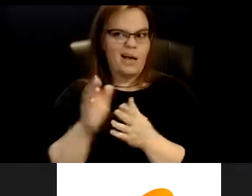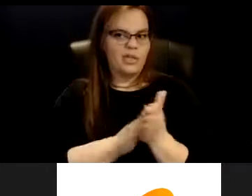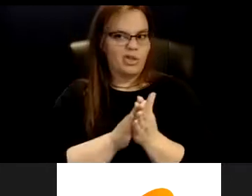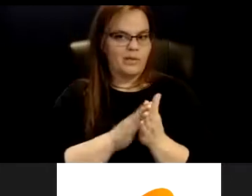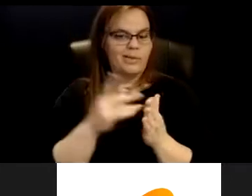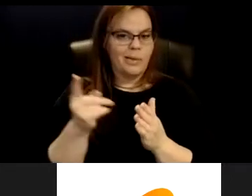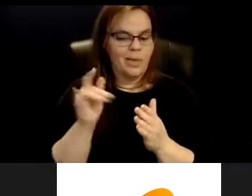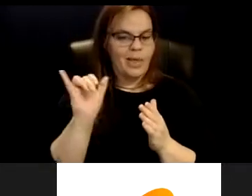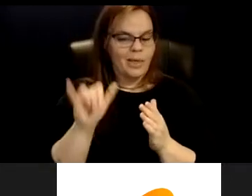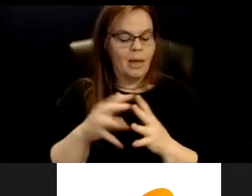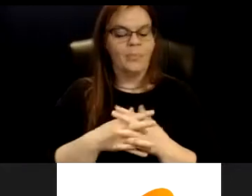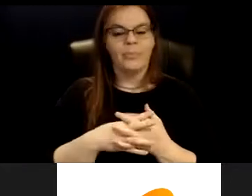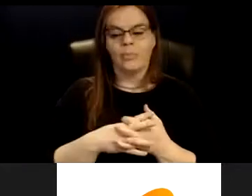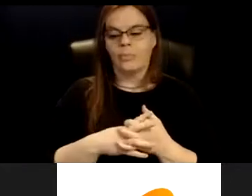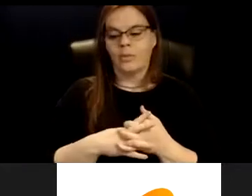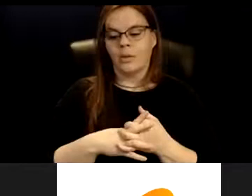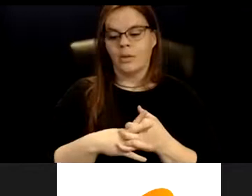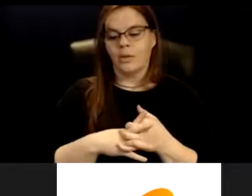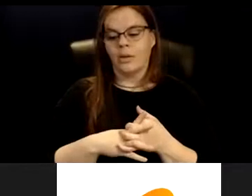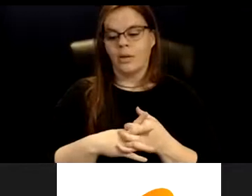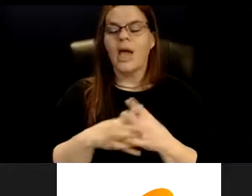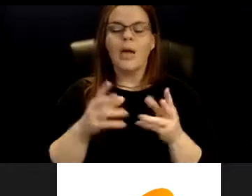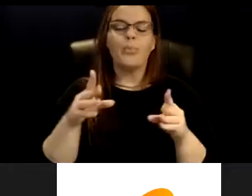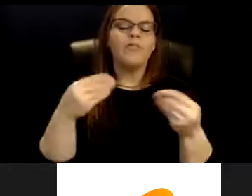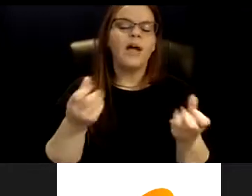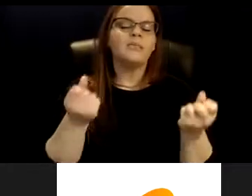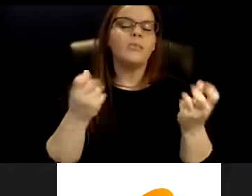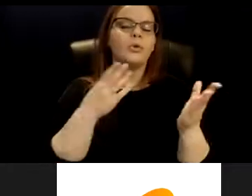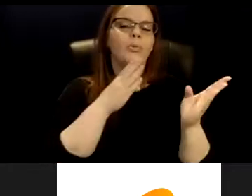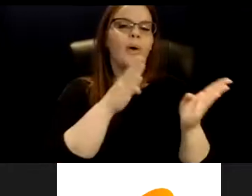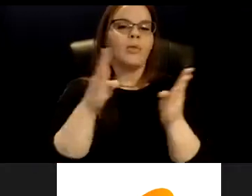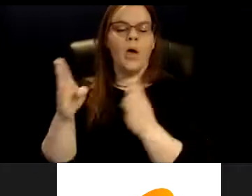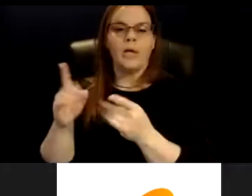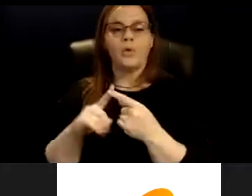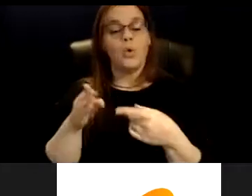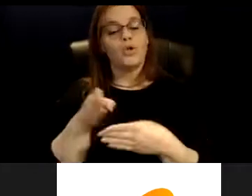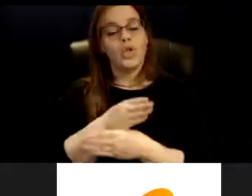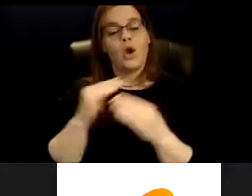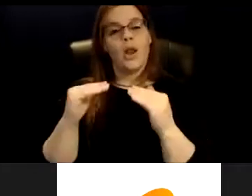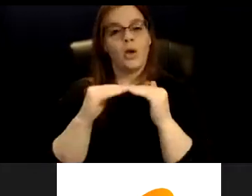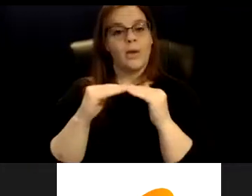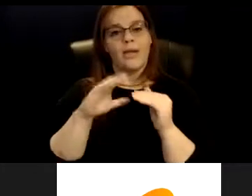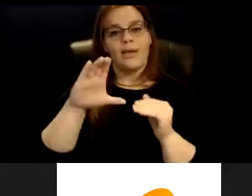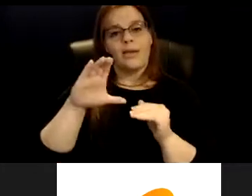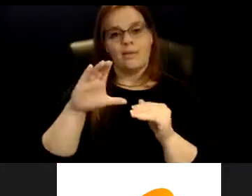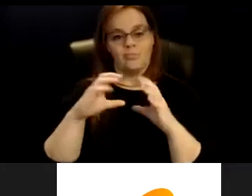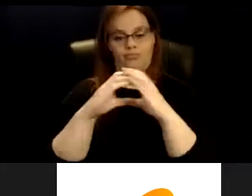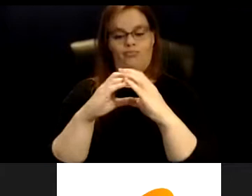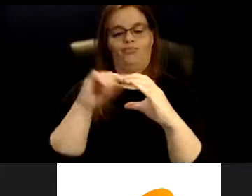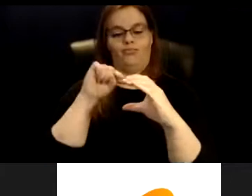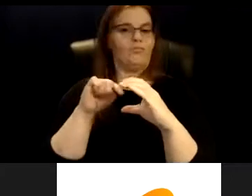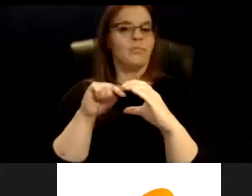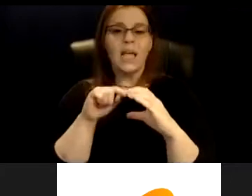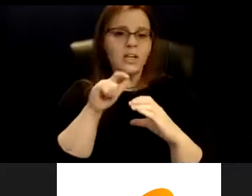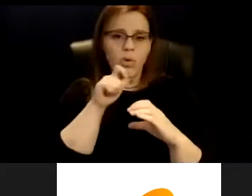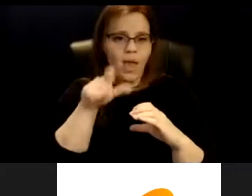So it would provide multiple pathways towards the shared equity covenant. They don't have to be committed to it. It doesn't have to be their entire